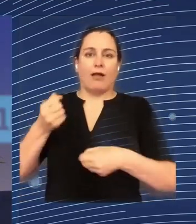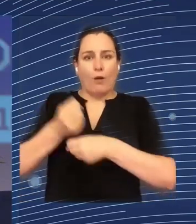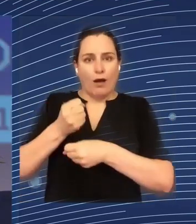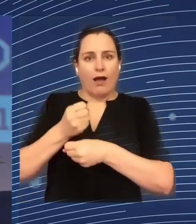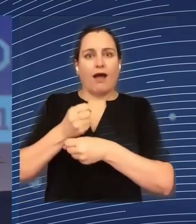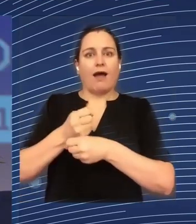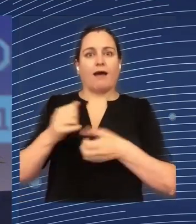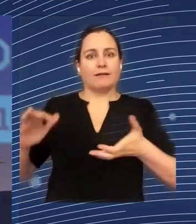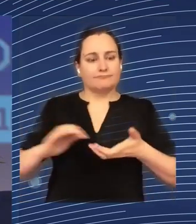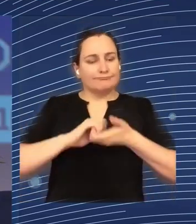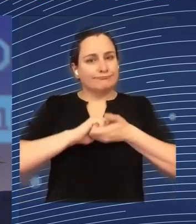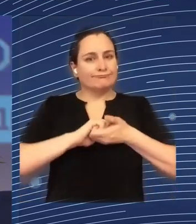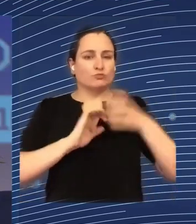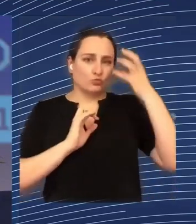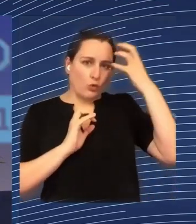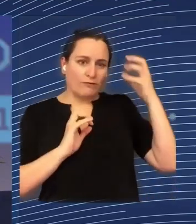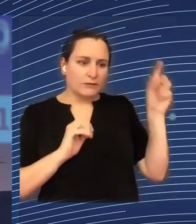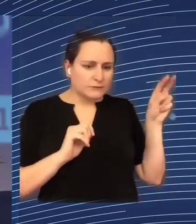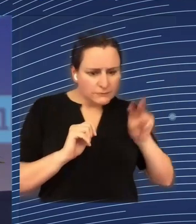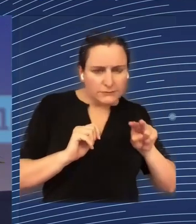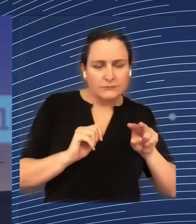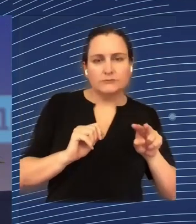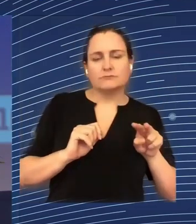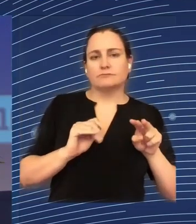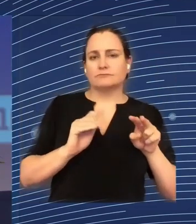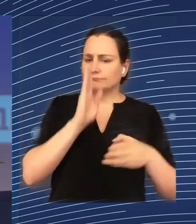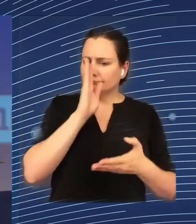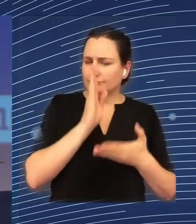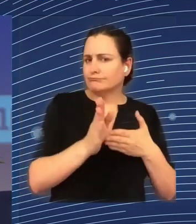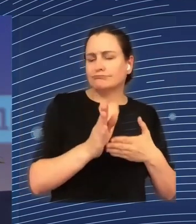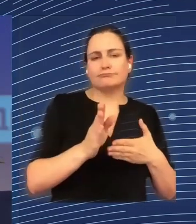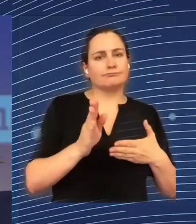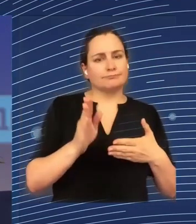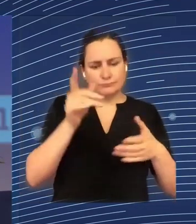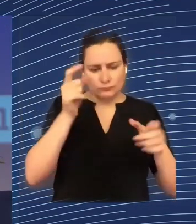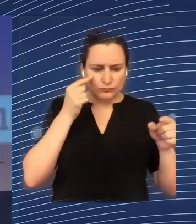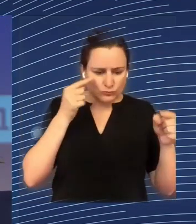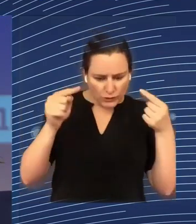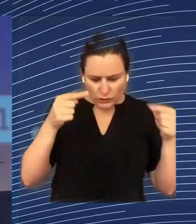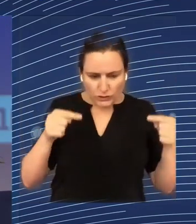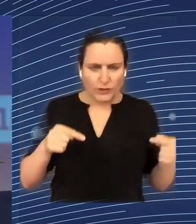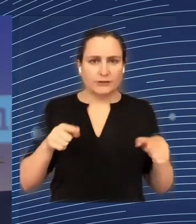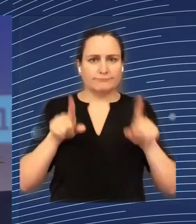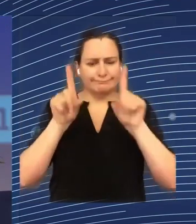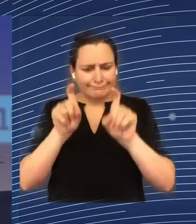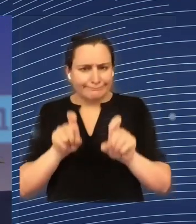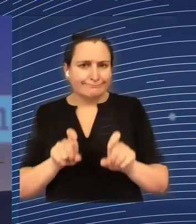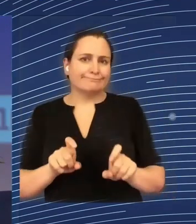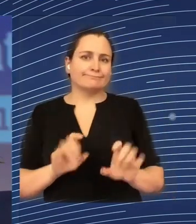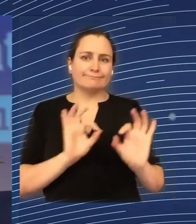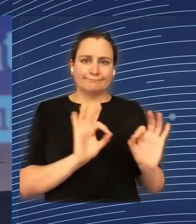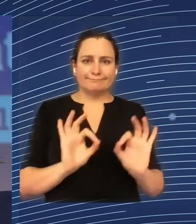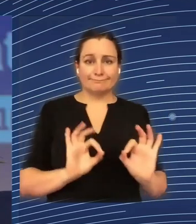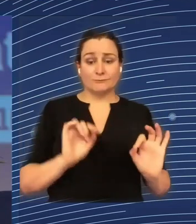do simple checking, to do risk analysis and to vacate the human mind for really better